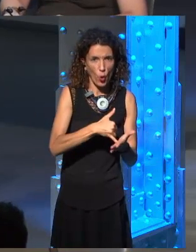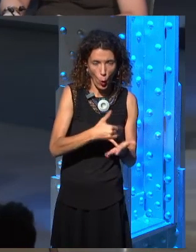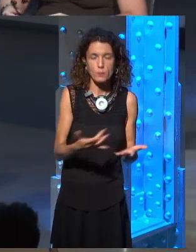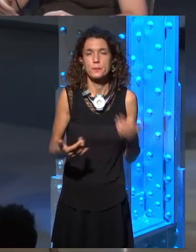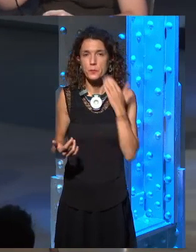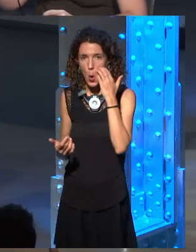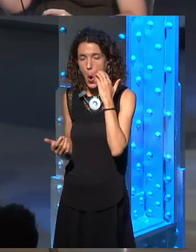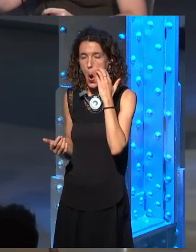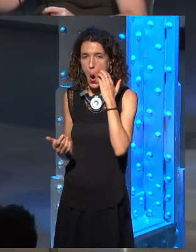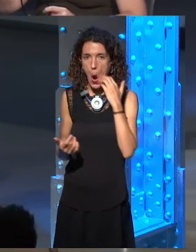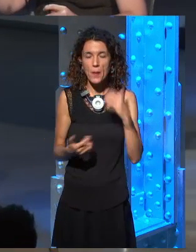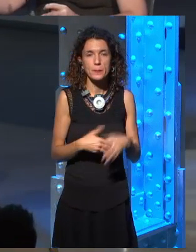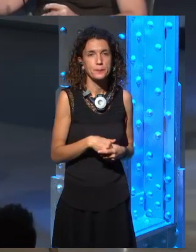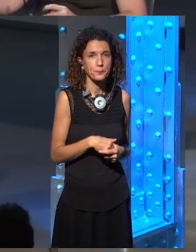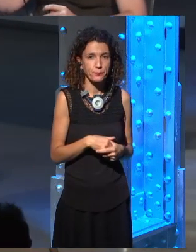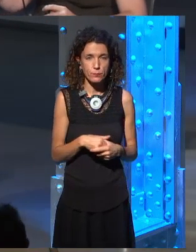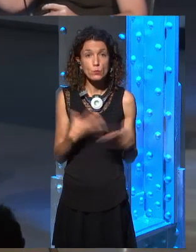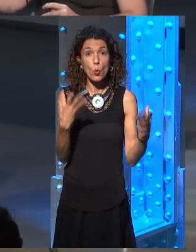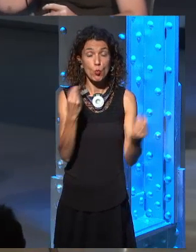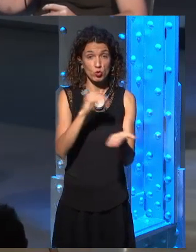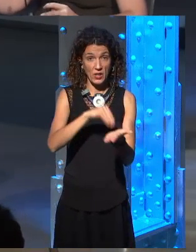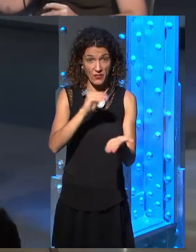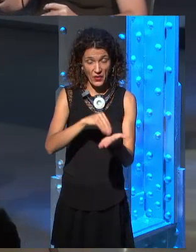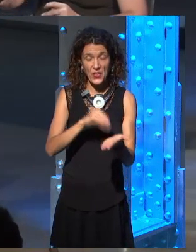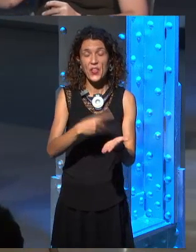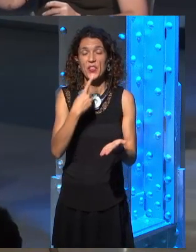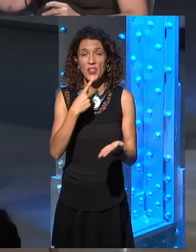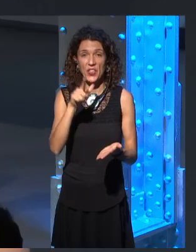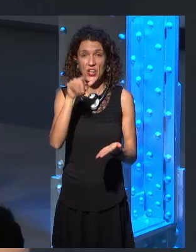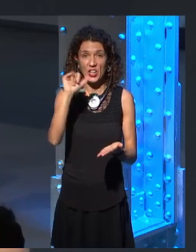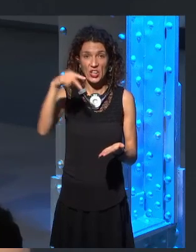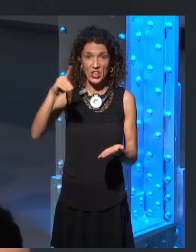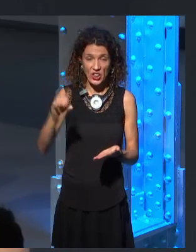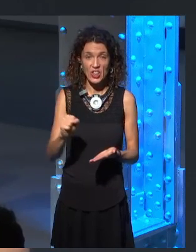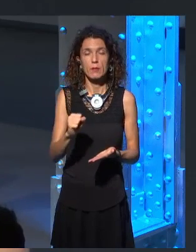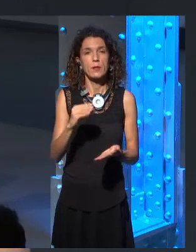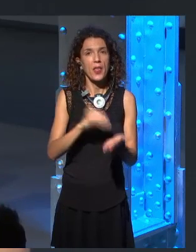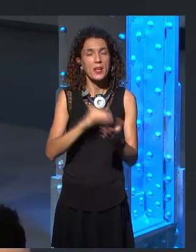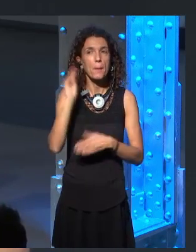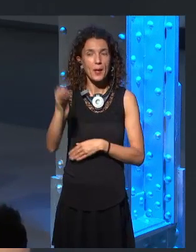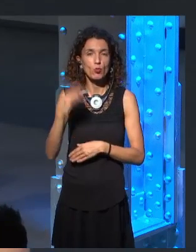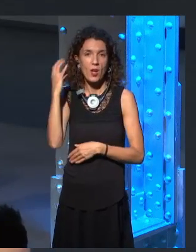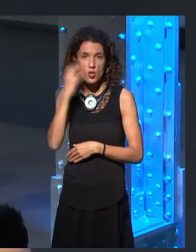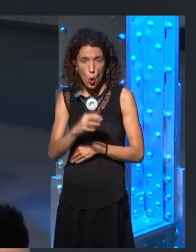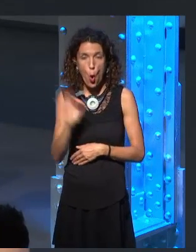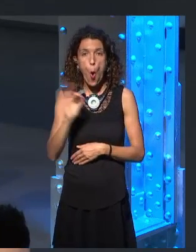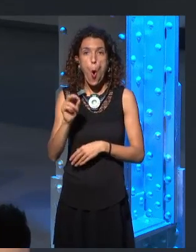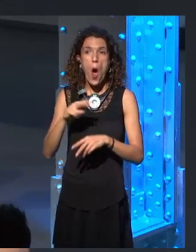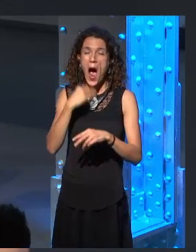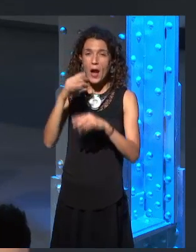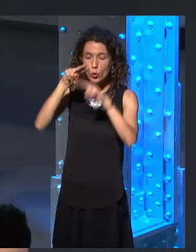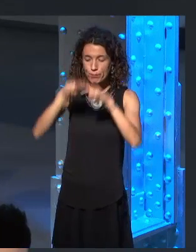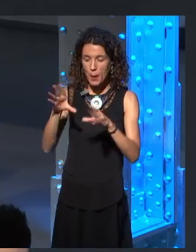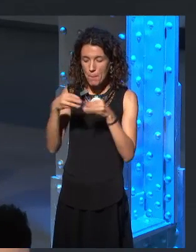work with George, and also when we were asking questions about some things and going over some of the material,